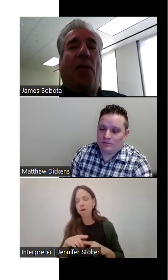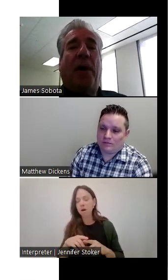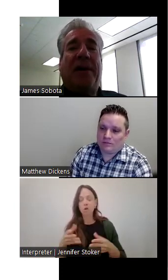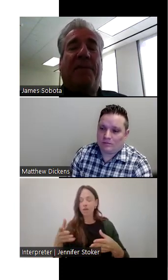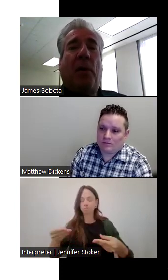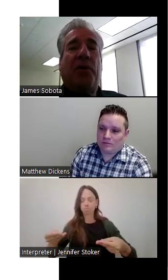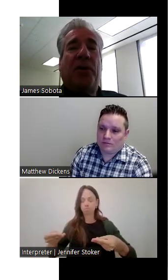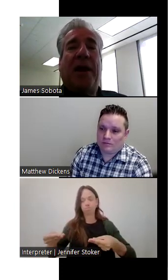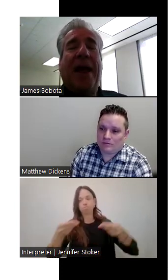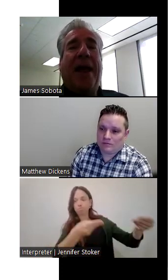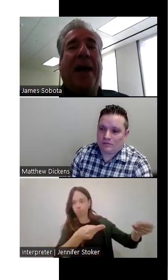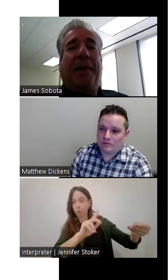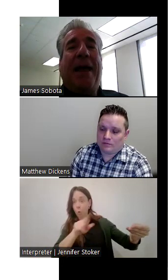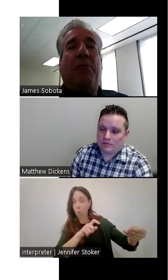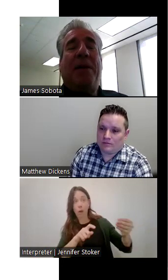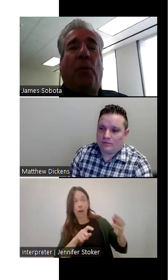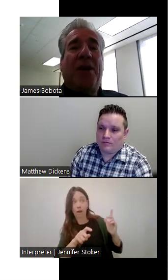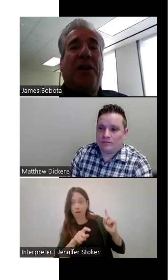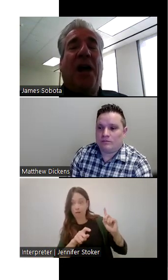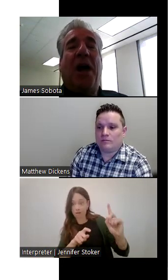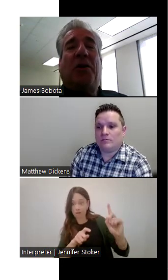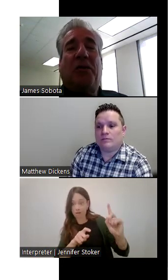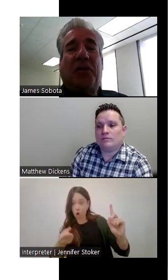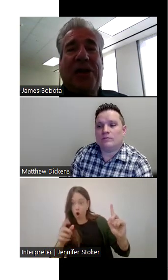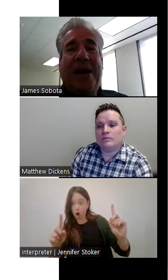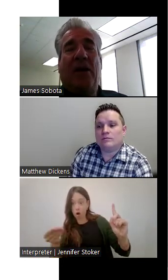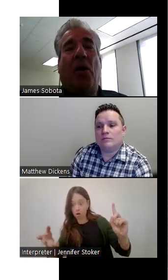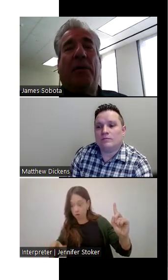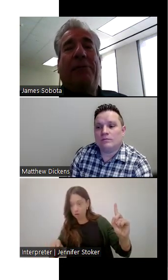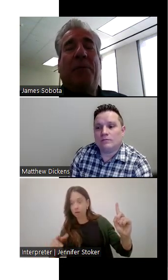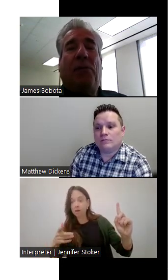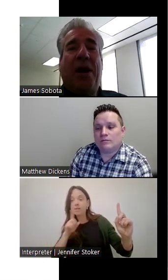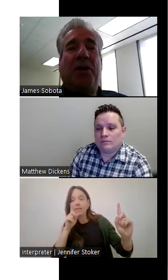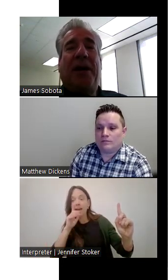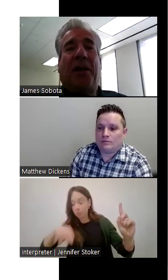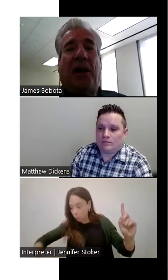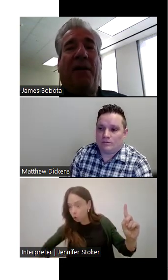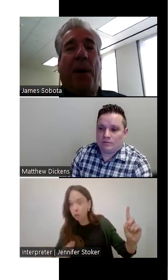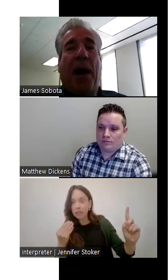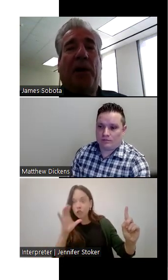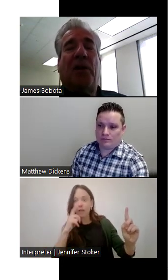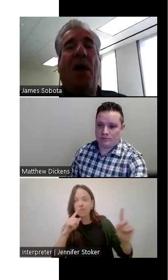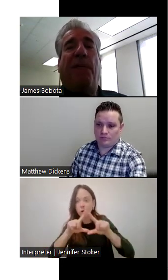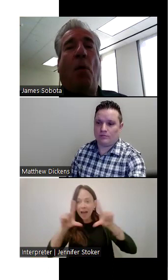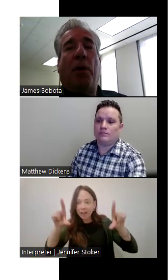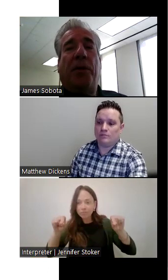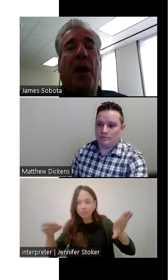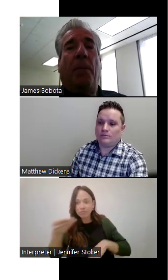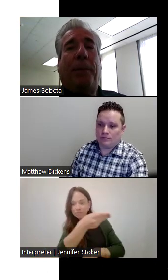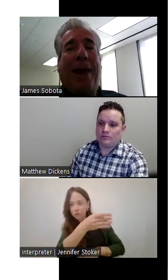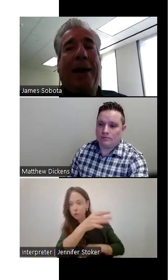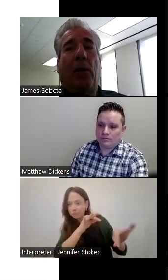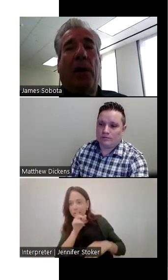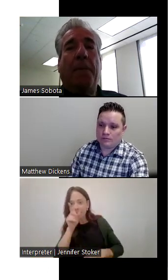would pull over a deaf person, uh, they would be reaching under their seat or they would be reaching in the glove box for